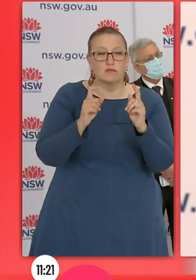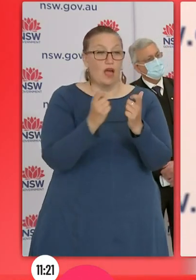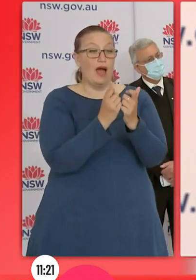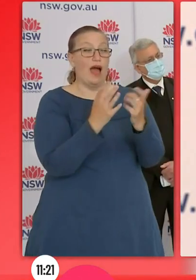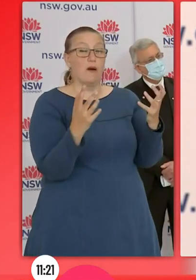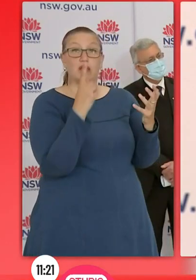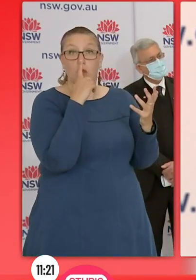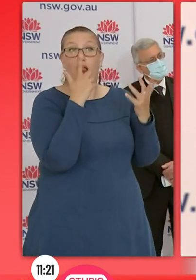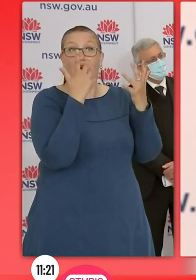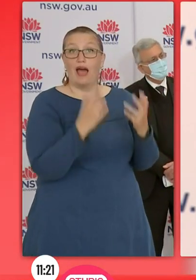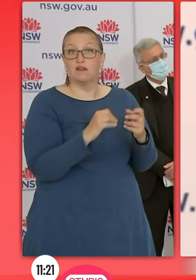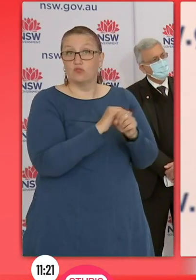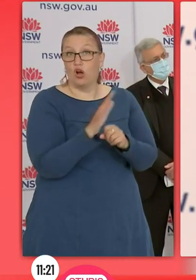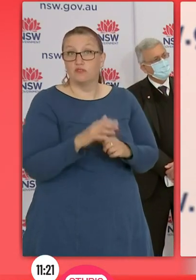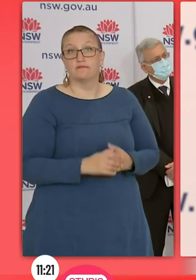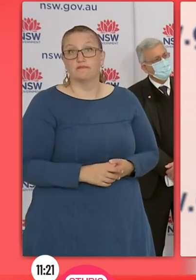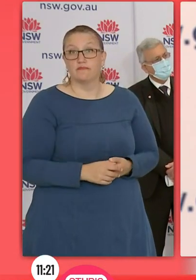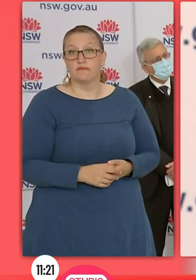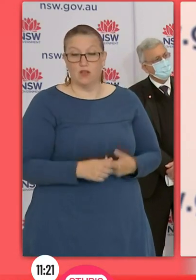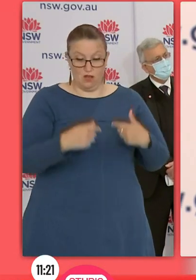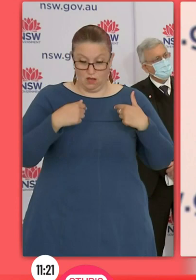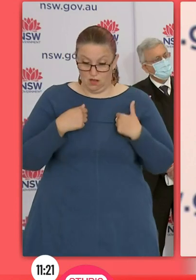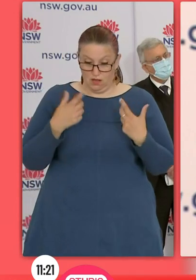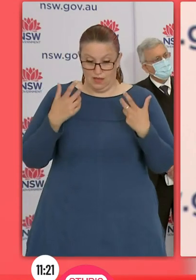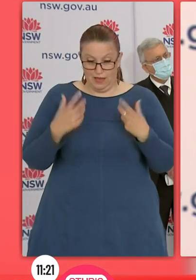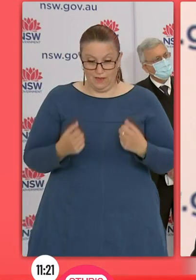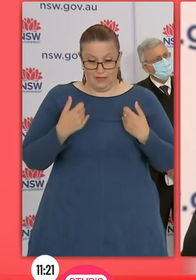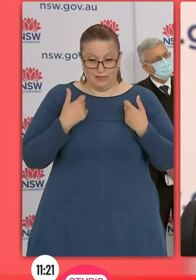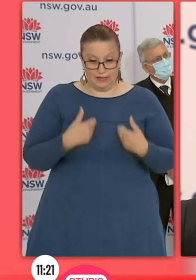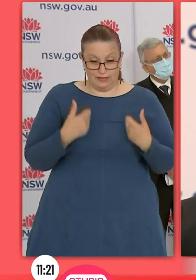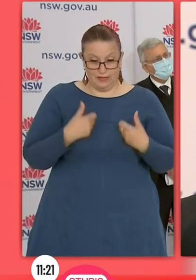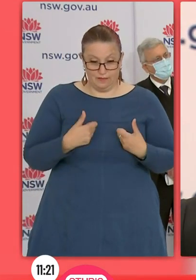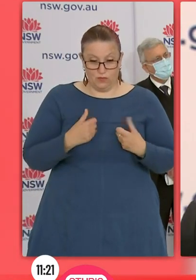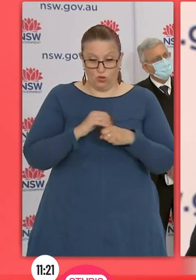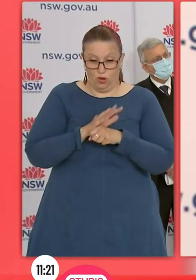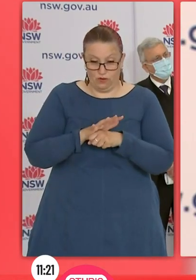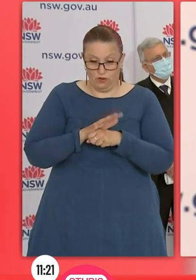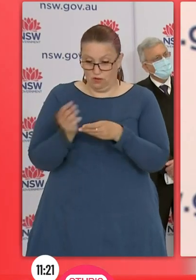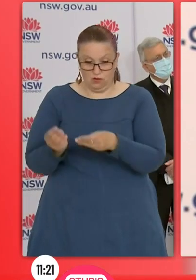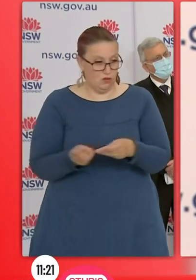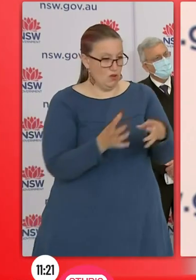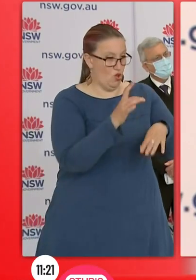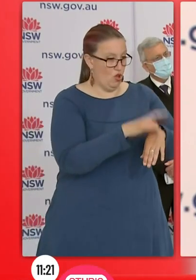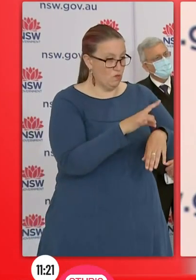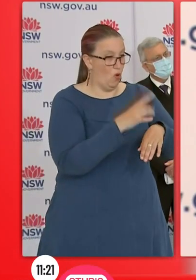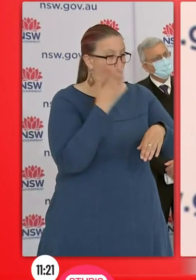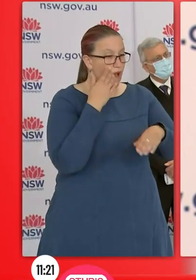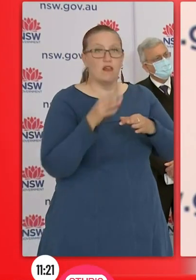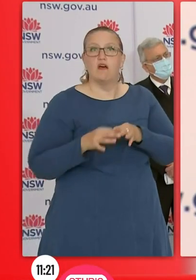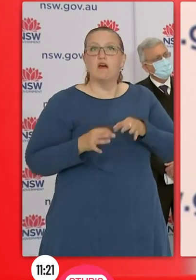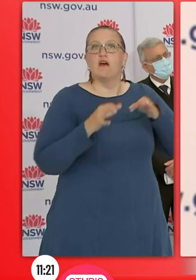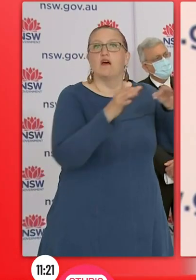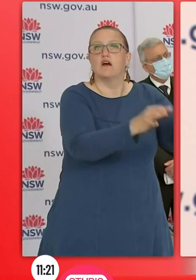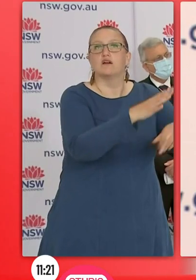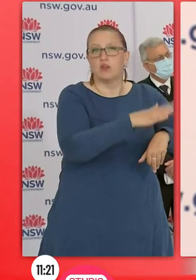there is always a lag between when someone gets ill and when they end up in hospital. And we anticipate, given where the case